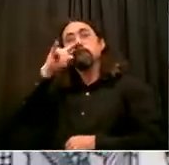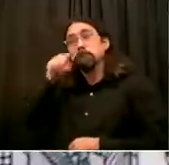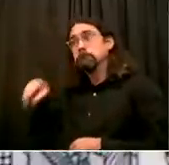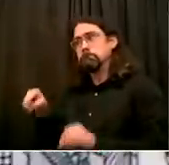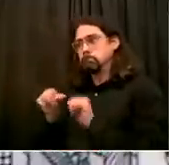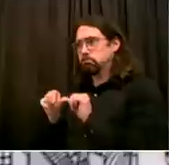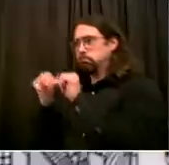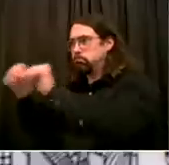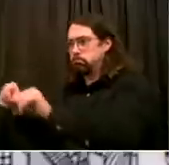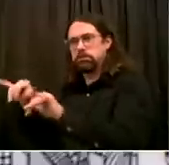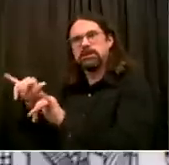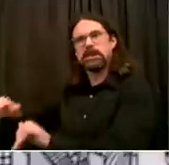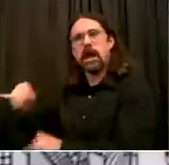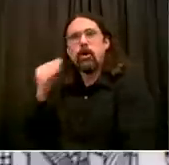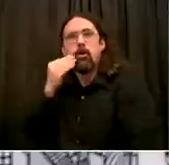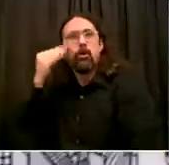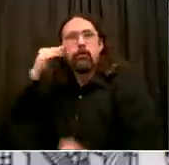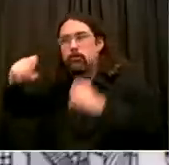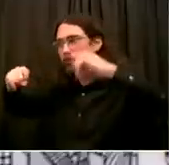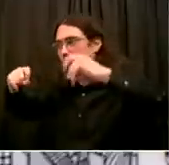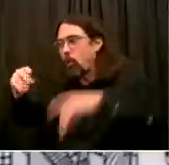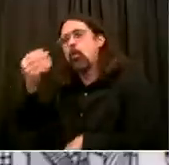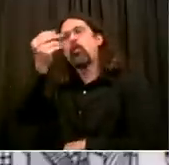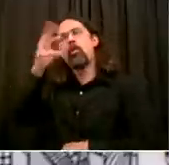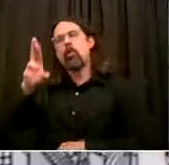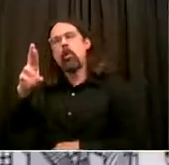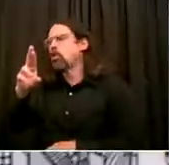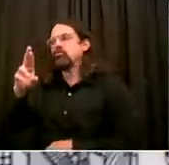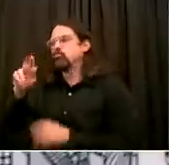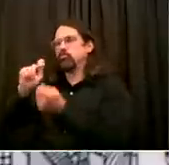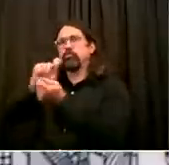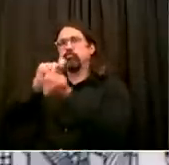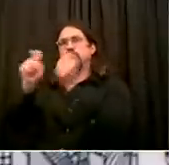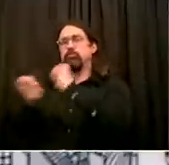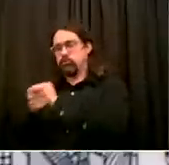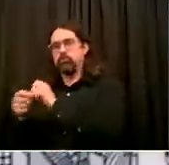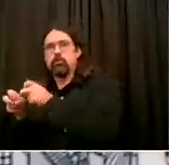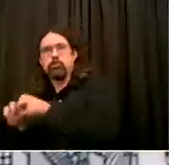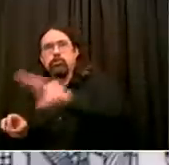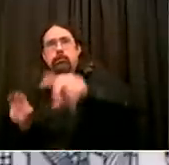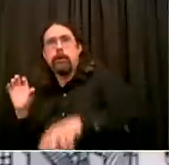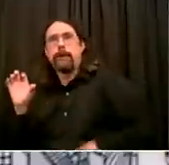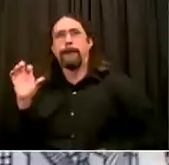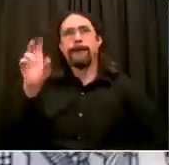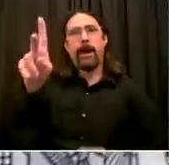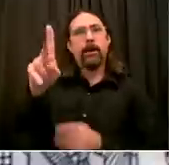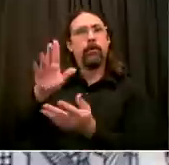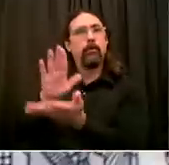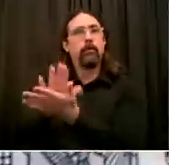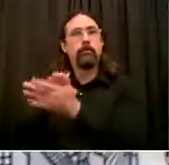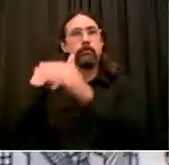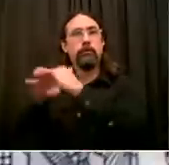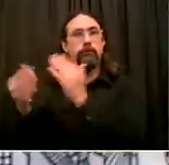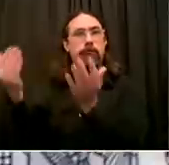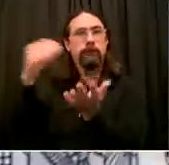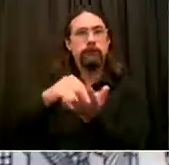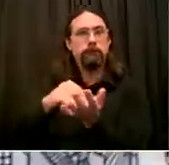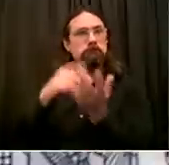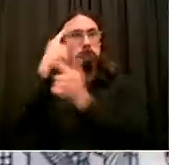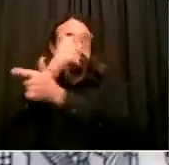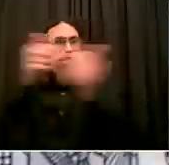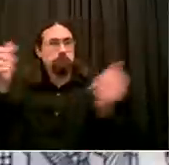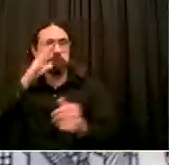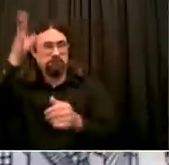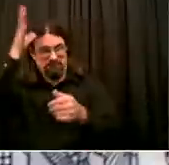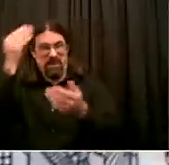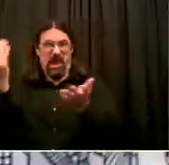I also have another education question to ask. You know, I know the DOE has been updating its map of which schools are shut down because of coronavirus cases. They